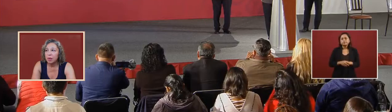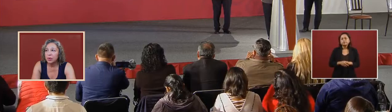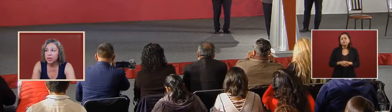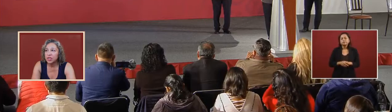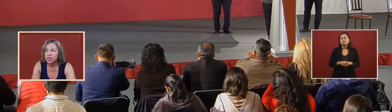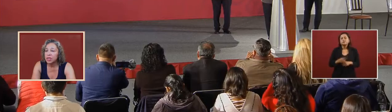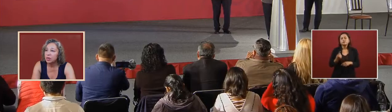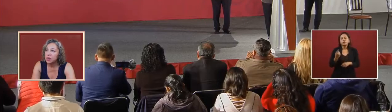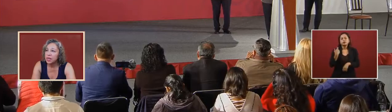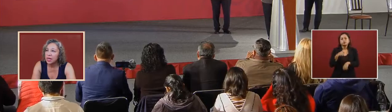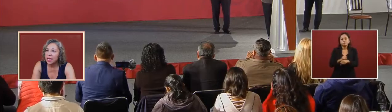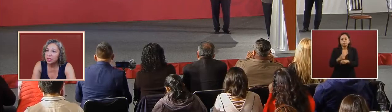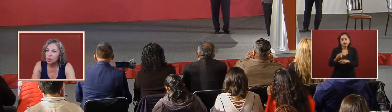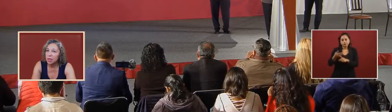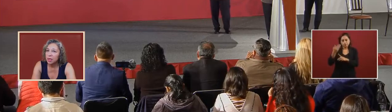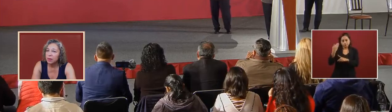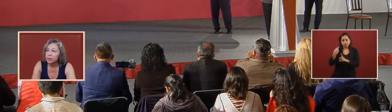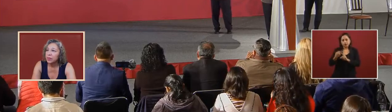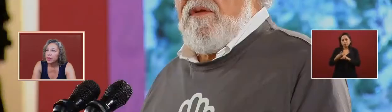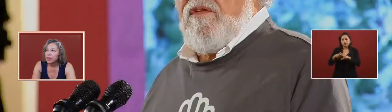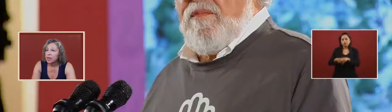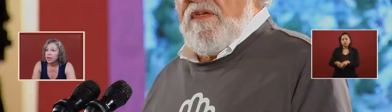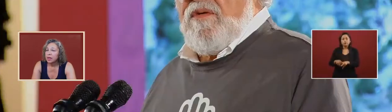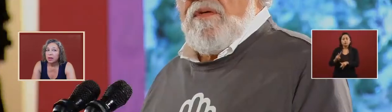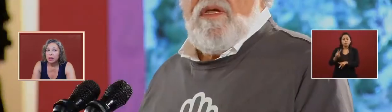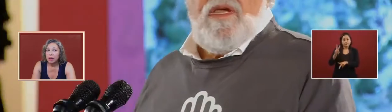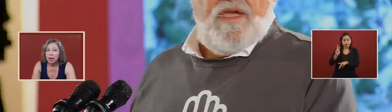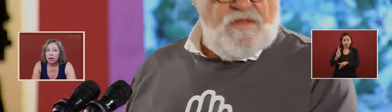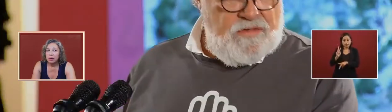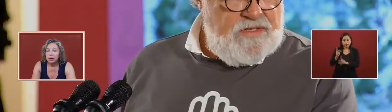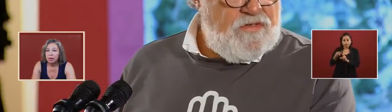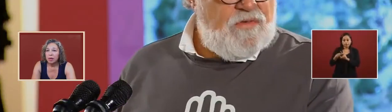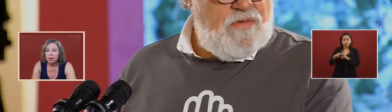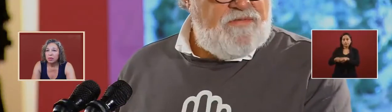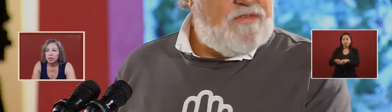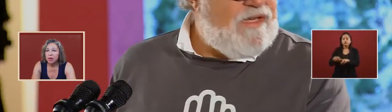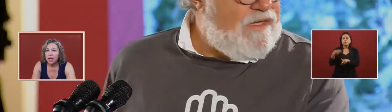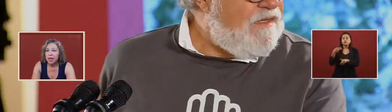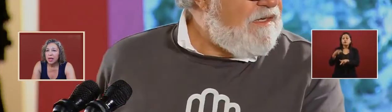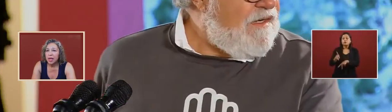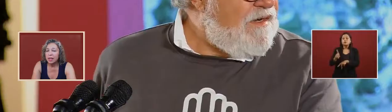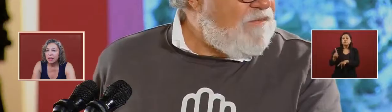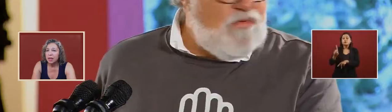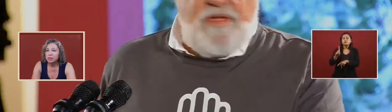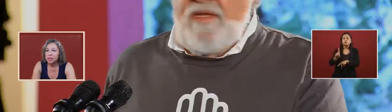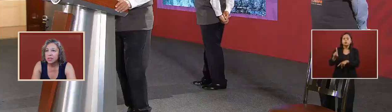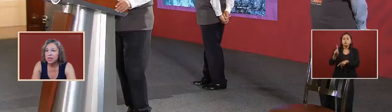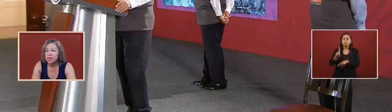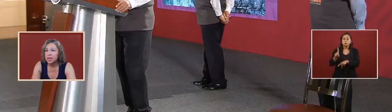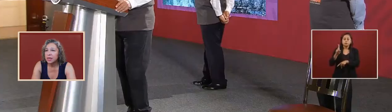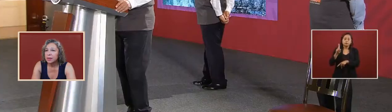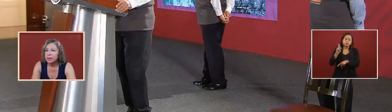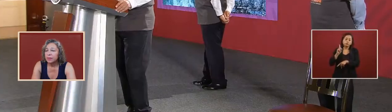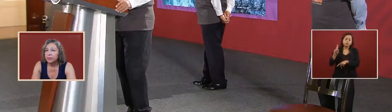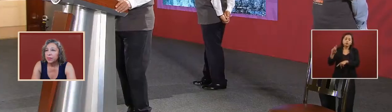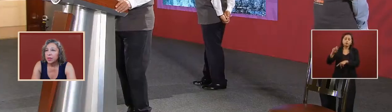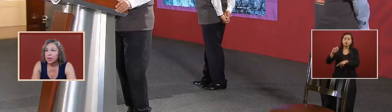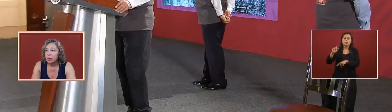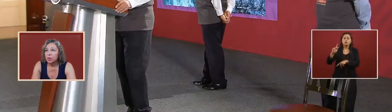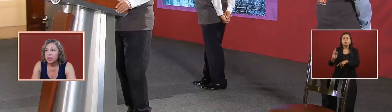the operation that we did last week um it was friday and up to sunday